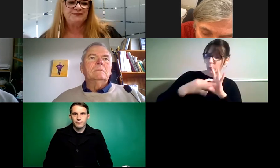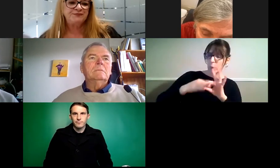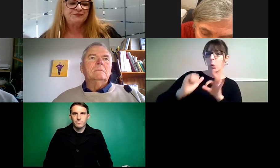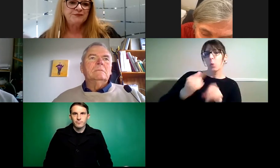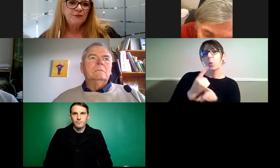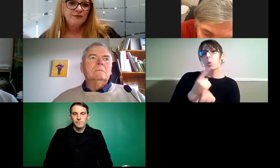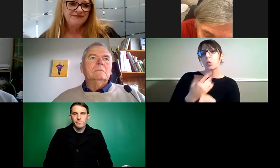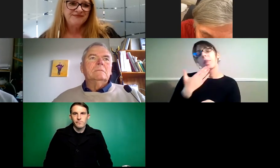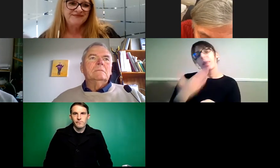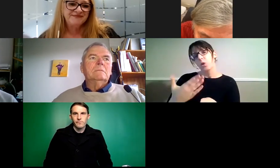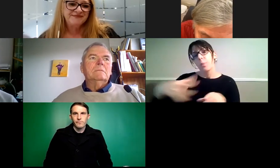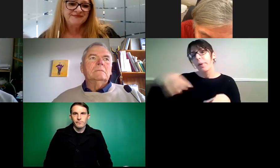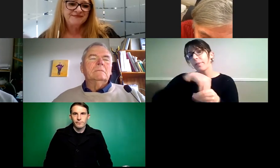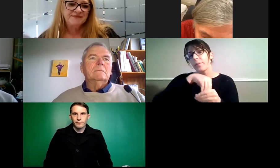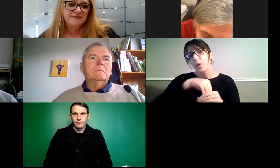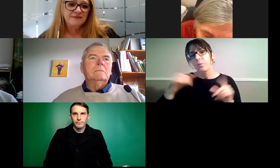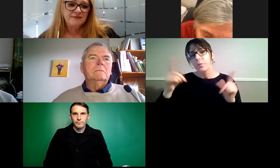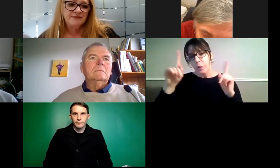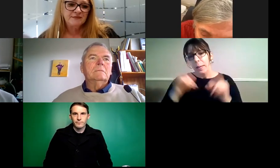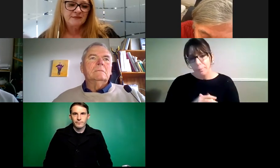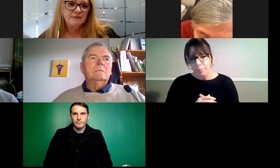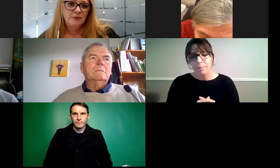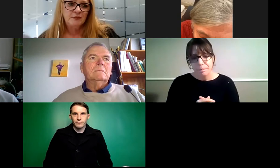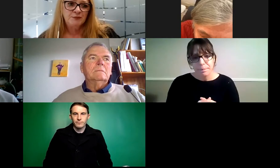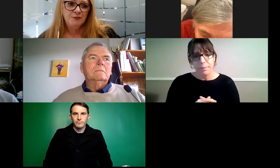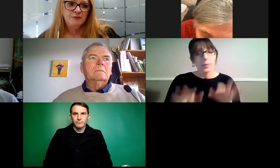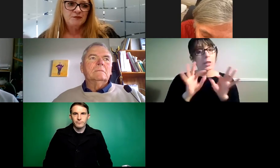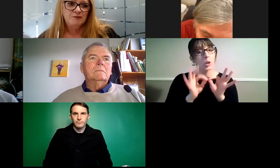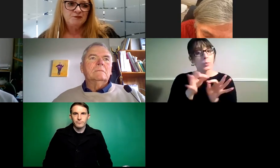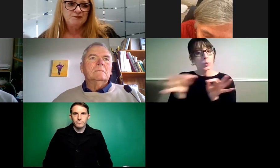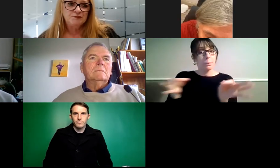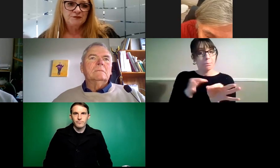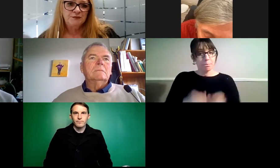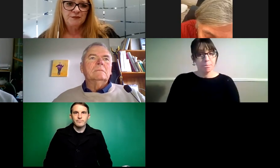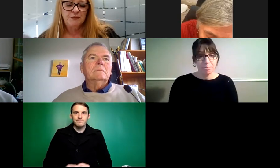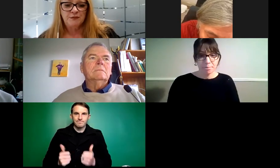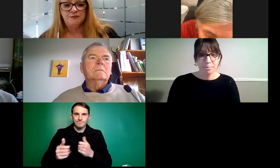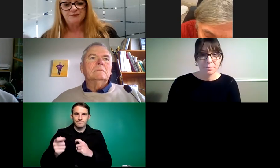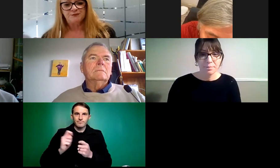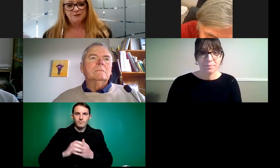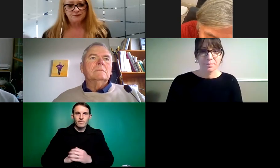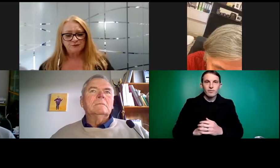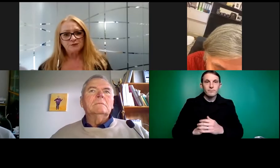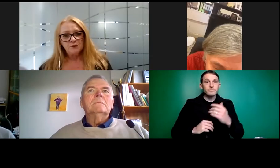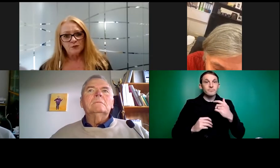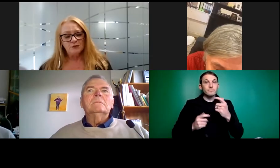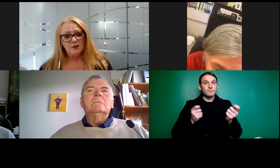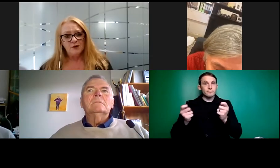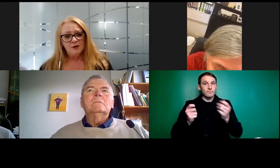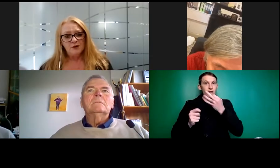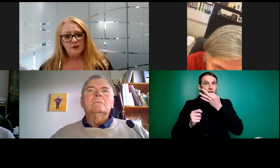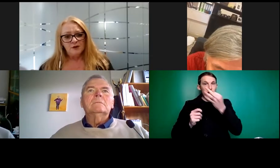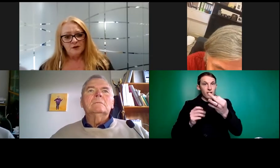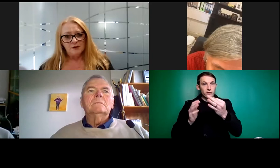very much for your contribution today, Melissa. Let me come back to you, Valerie. what are your thoughts about this